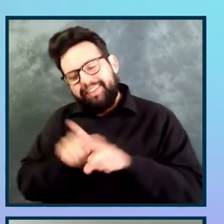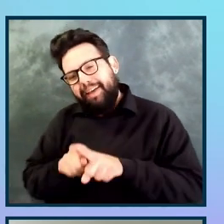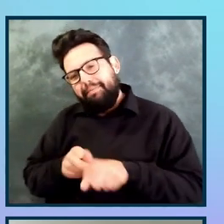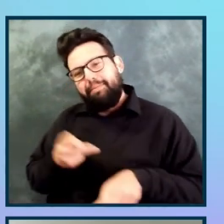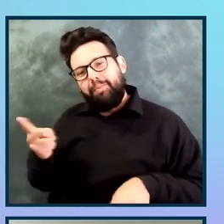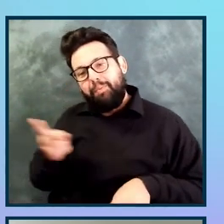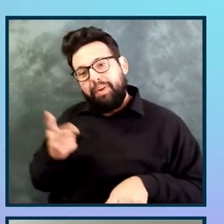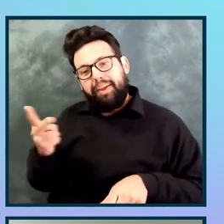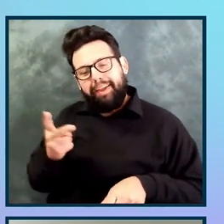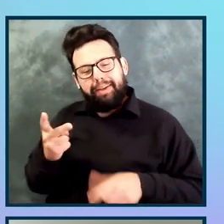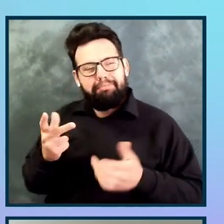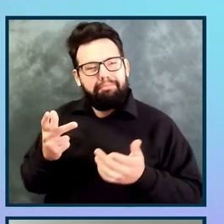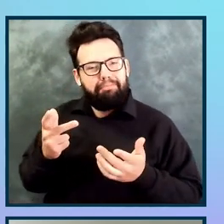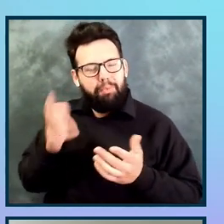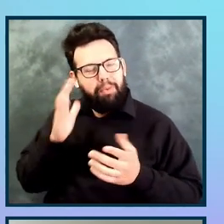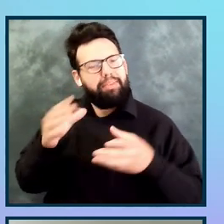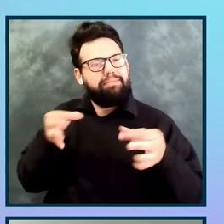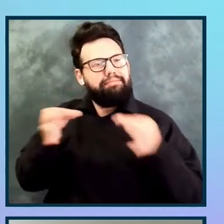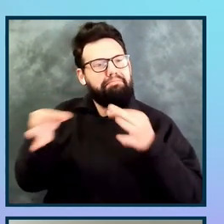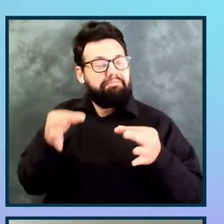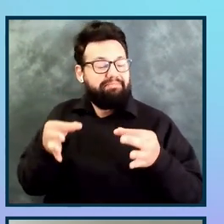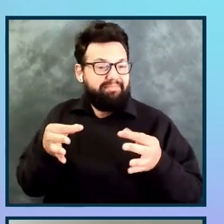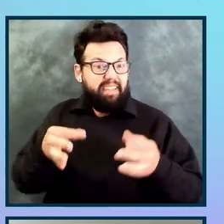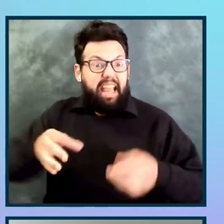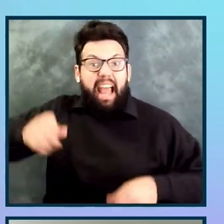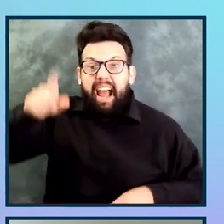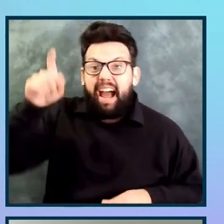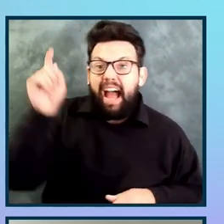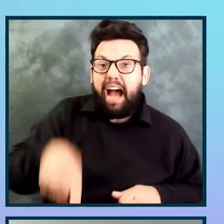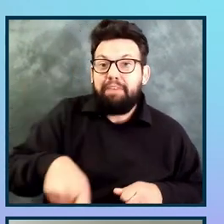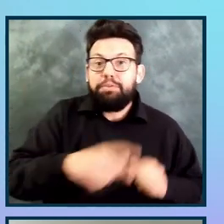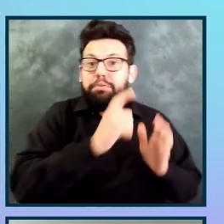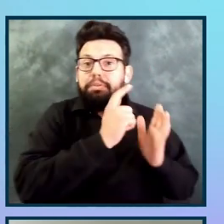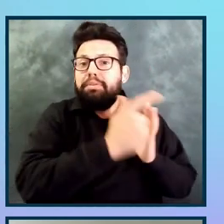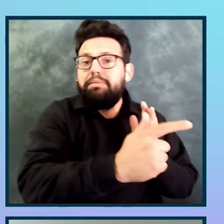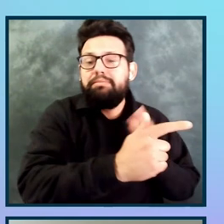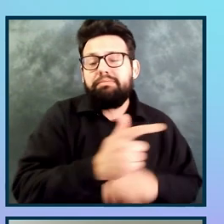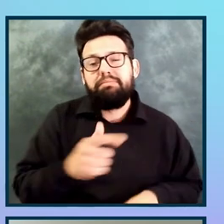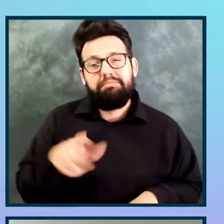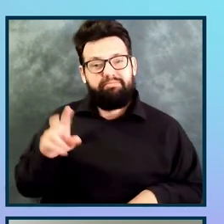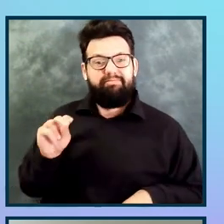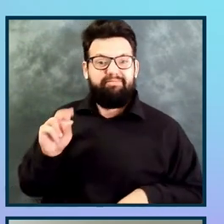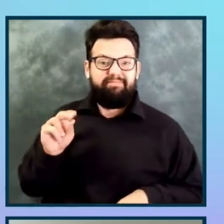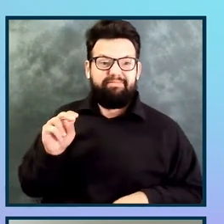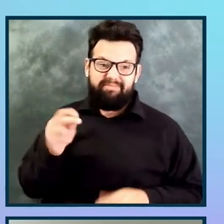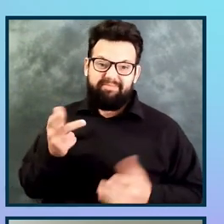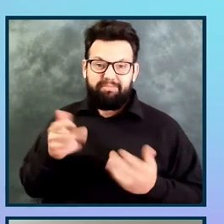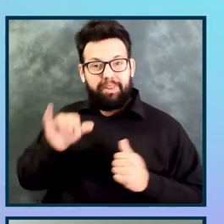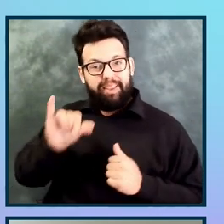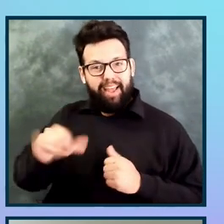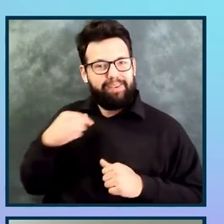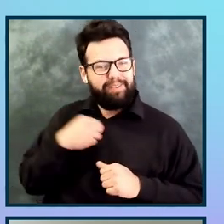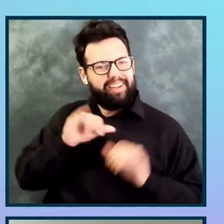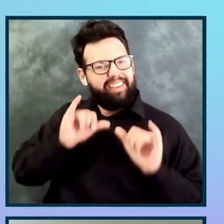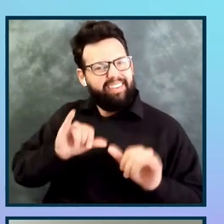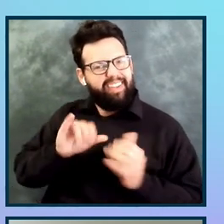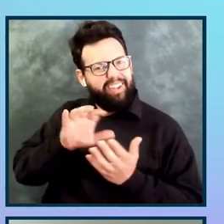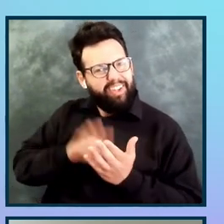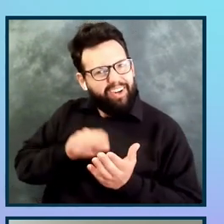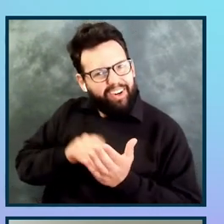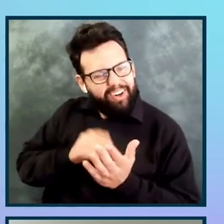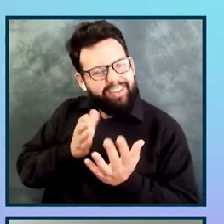might not have to, and that's really kind of what we've learned throughout our process of working together. But one significant note is